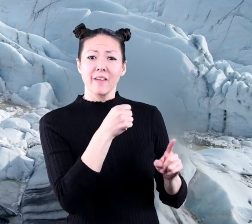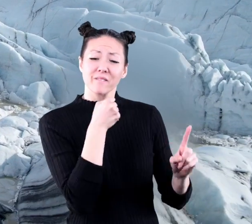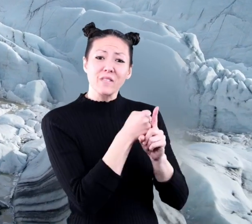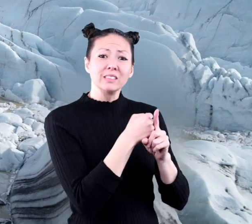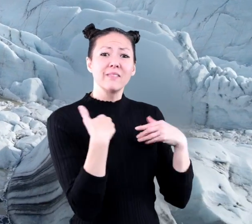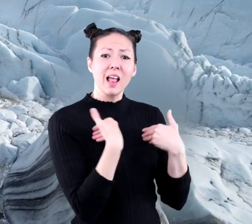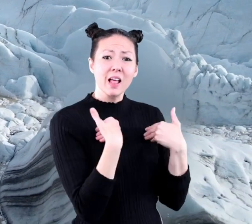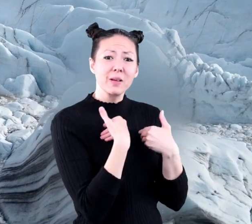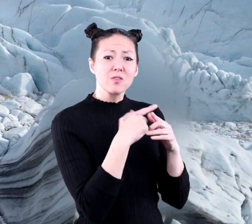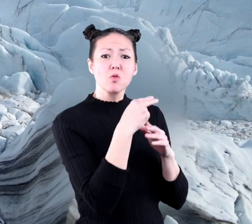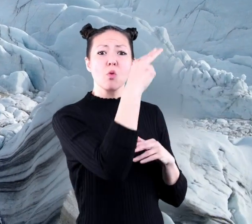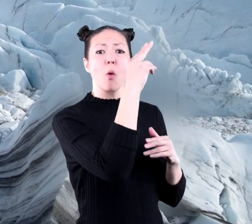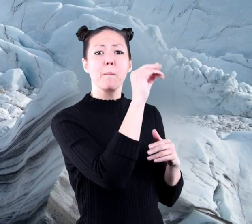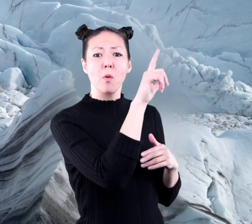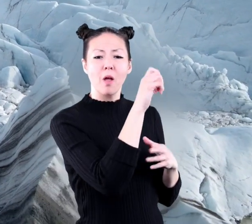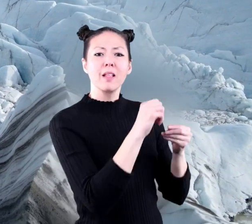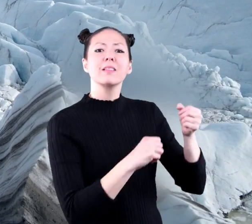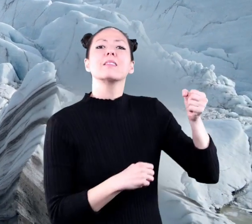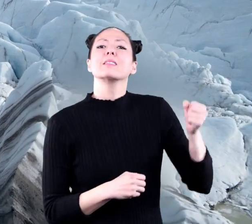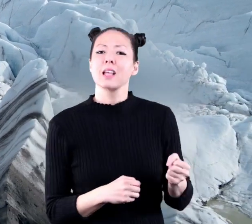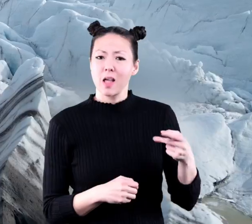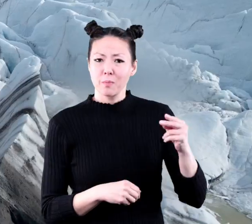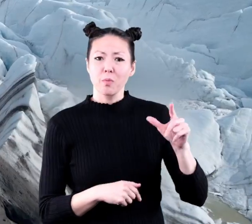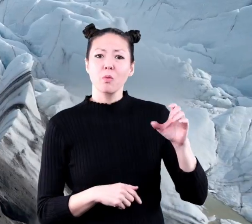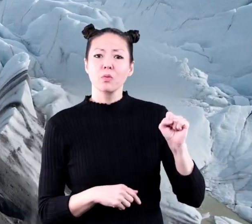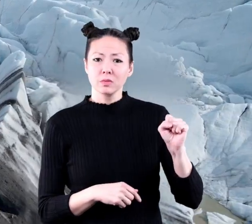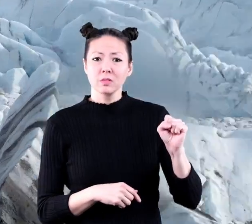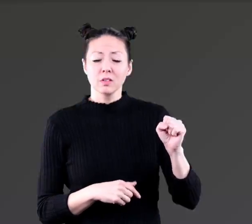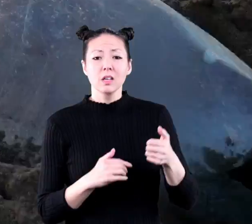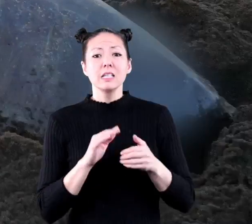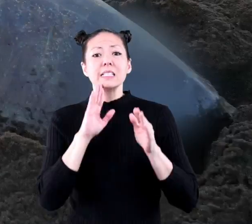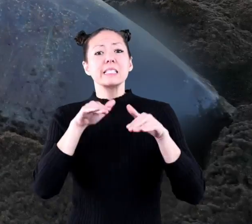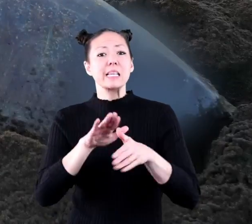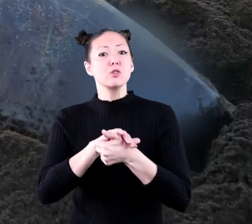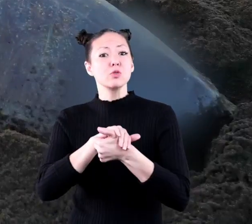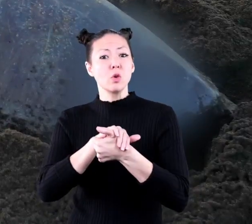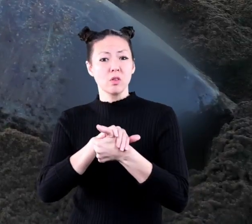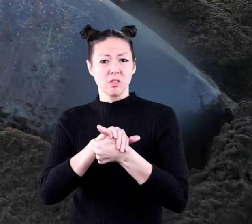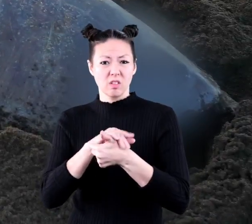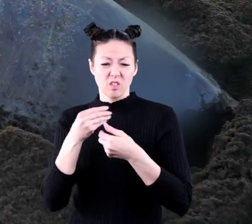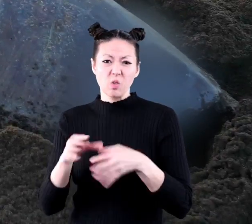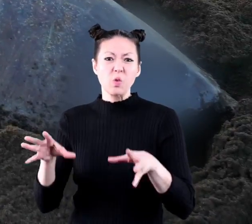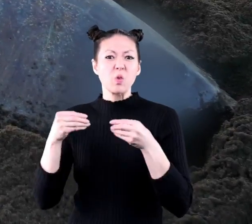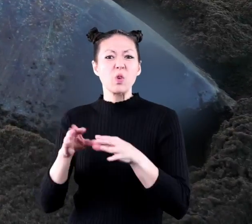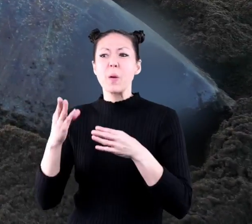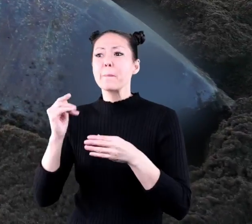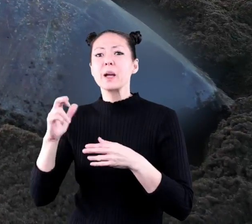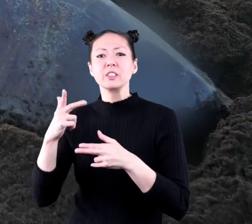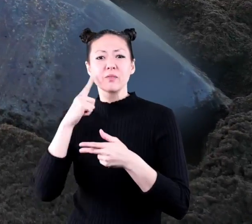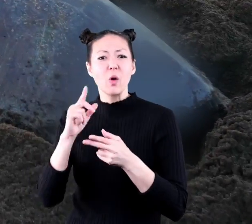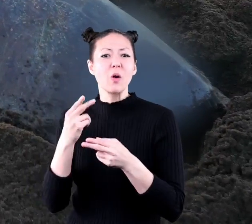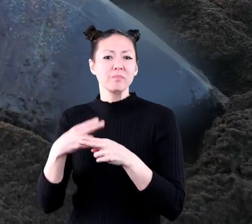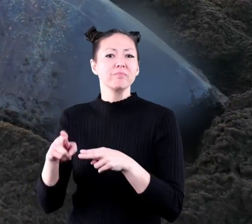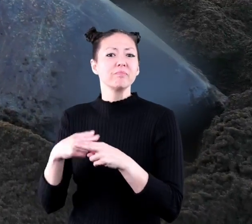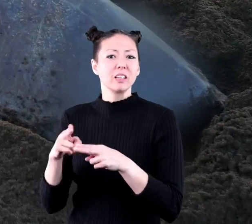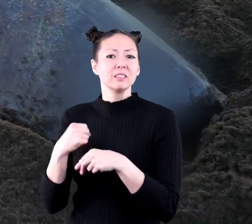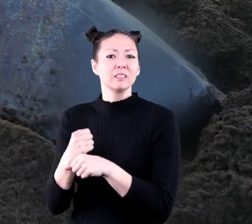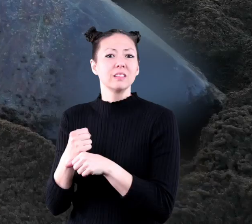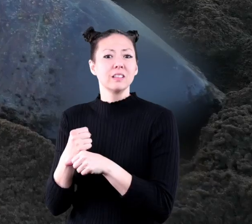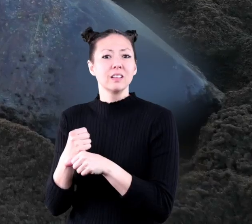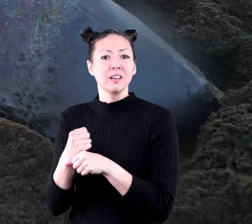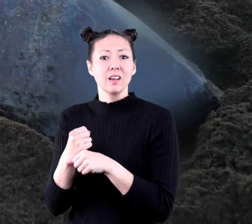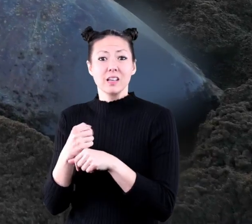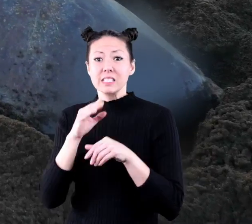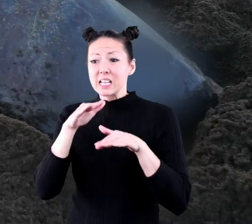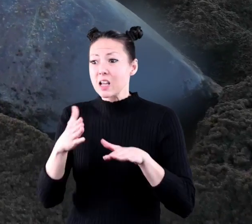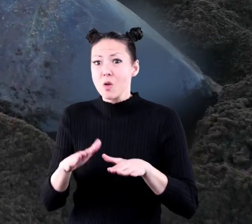of animals that live in the North and South Poles. And sea turtles are losing nesting beaches because of rising